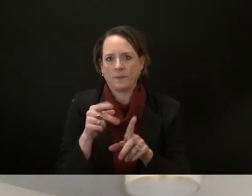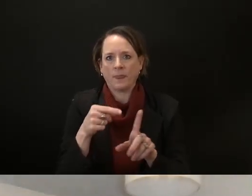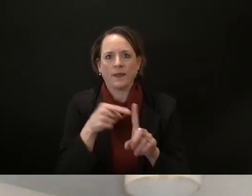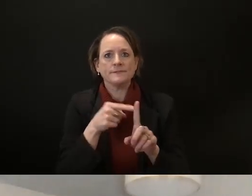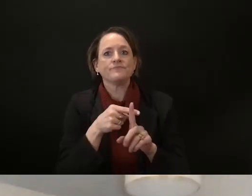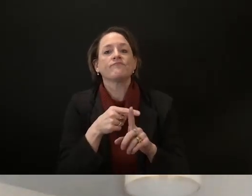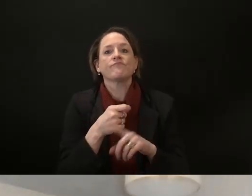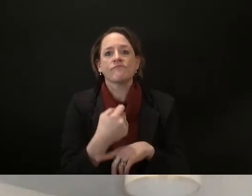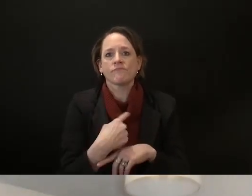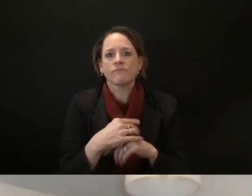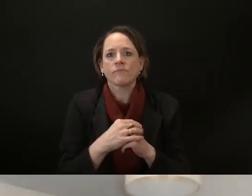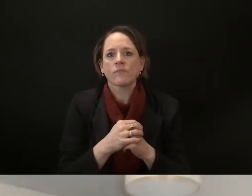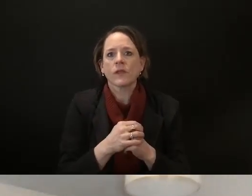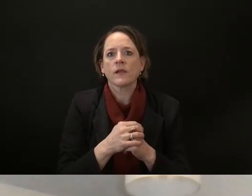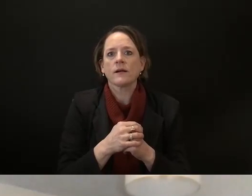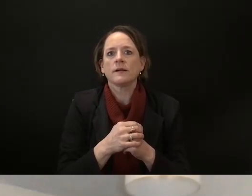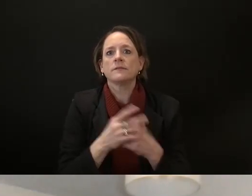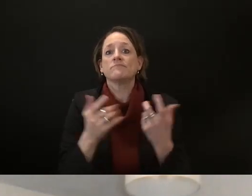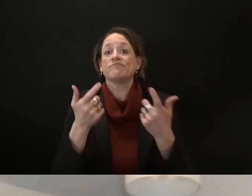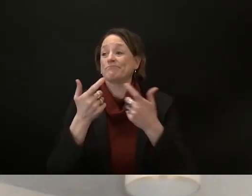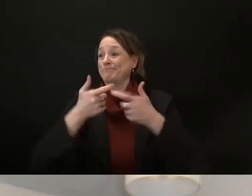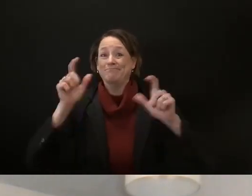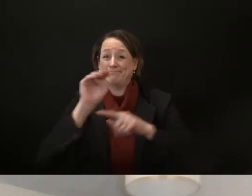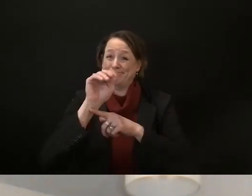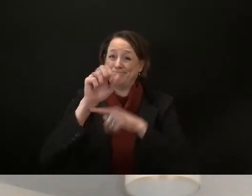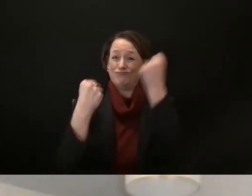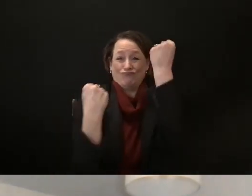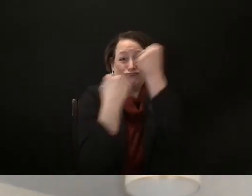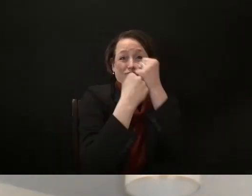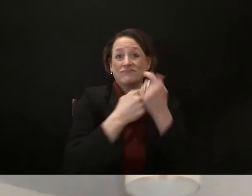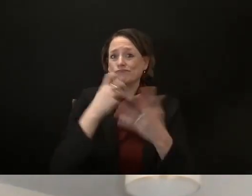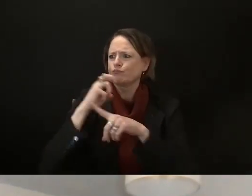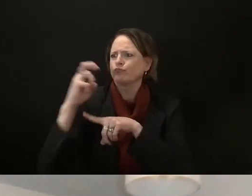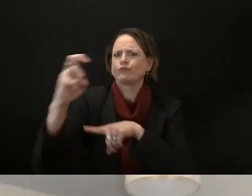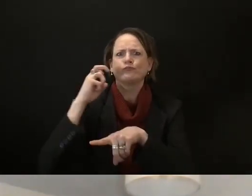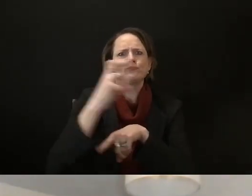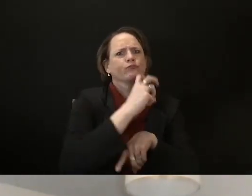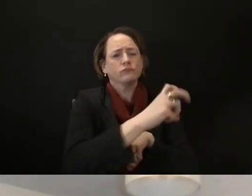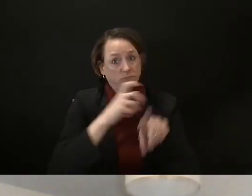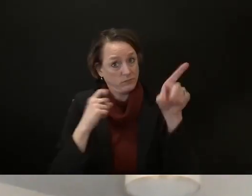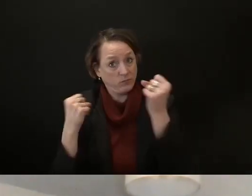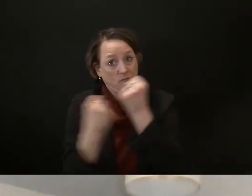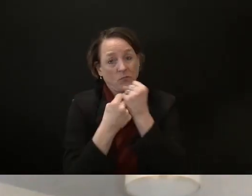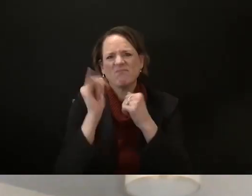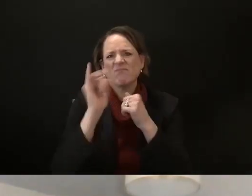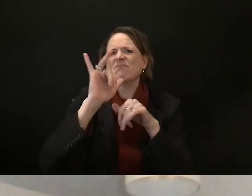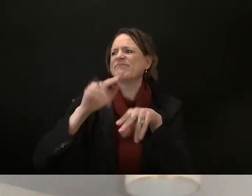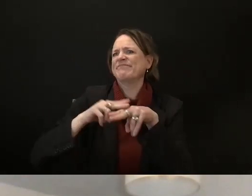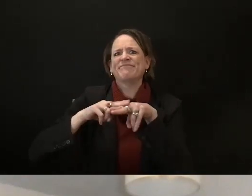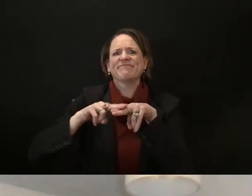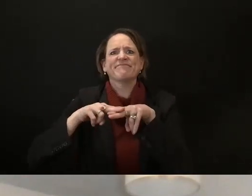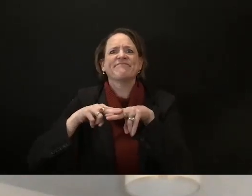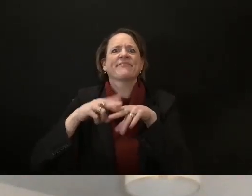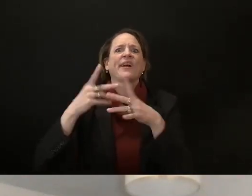transit and public transportation systems over the expansion of existing highway freeway systems um in